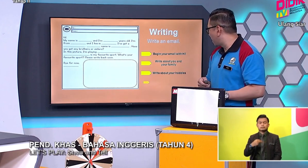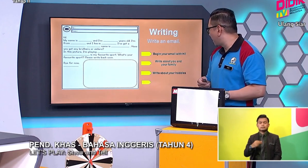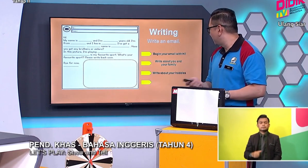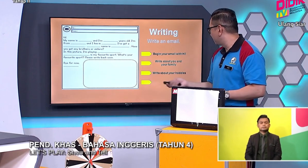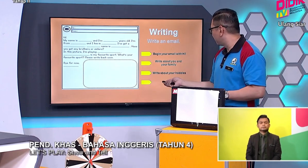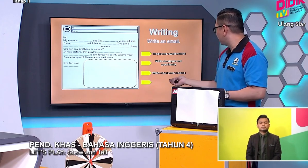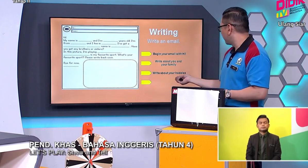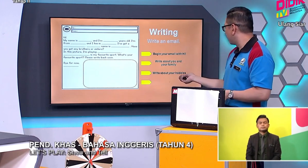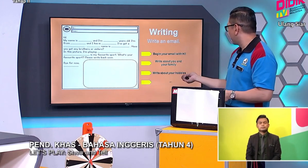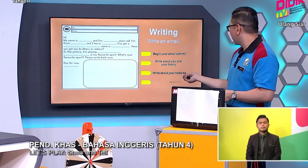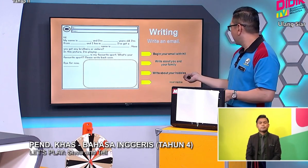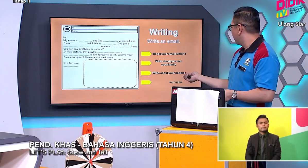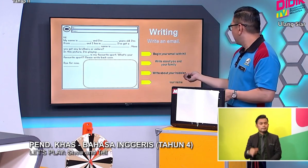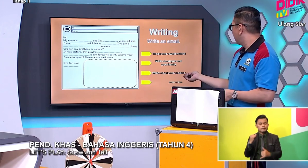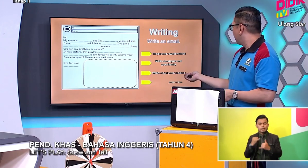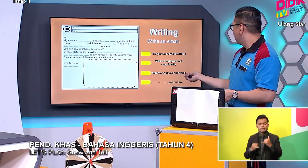last one.